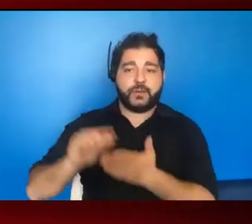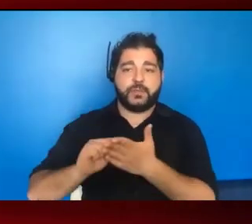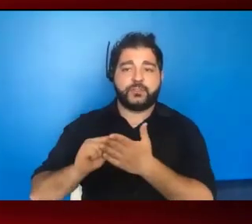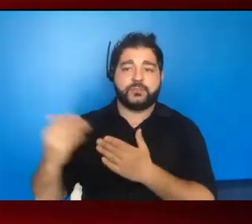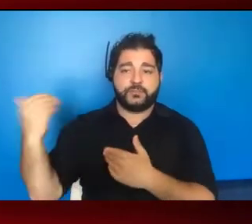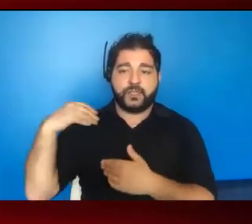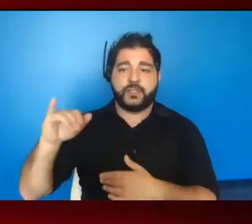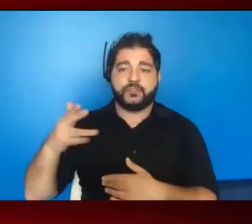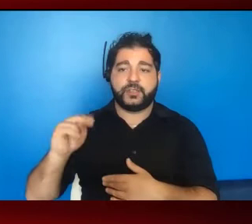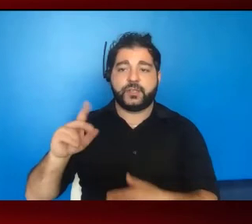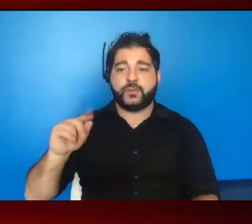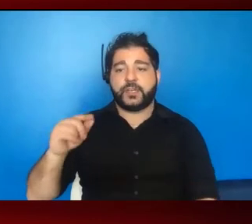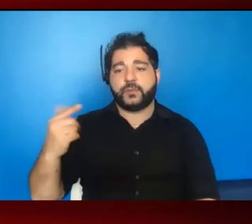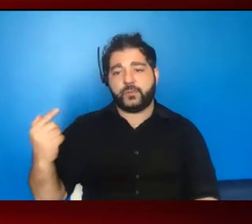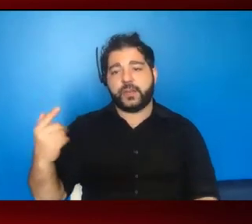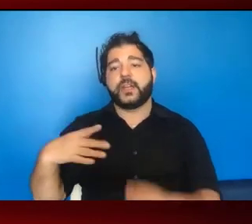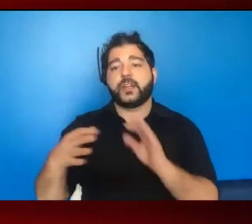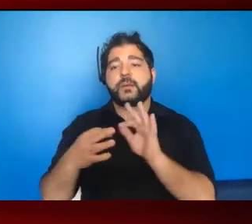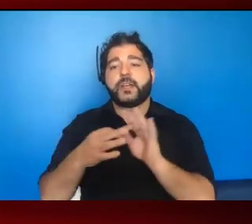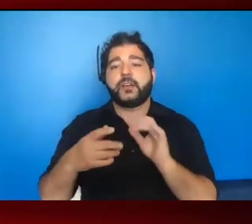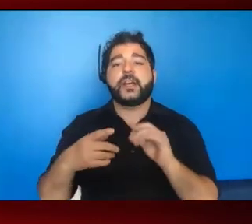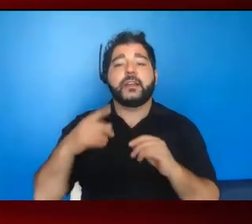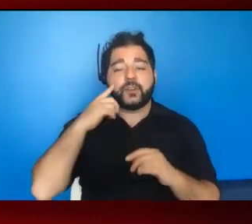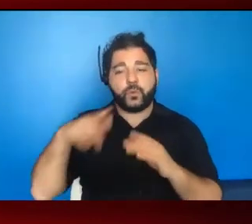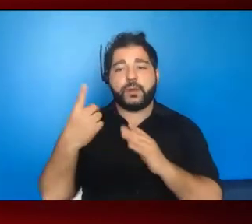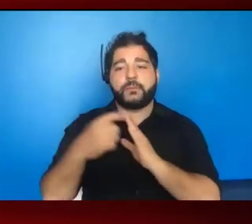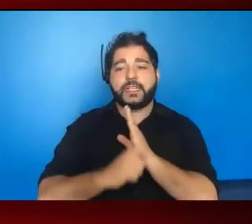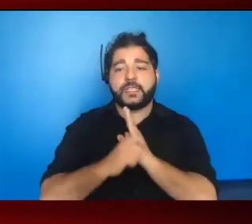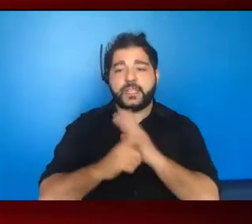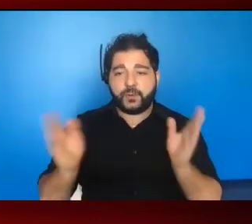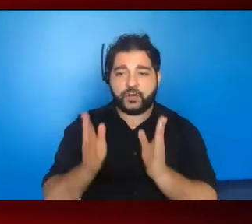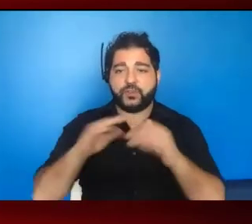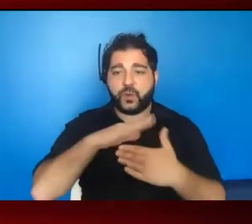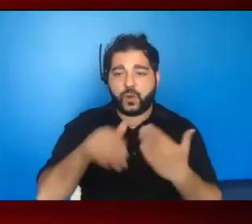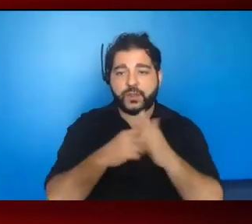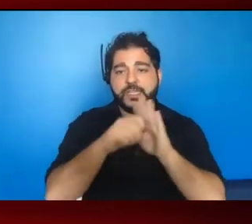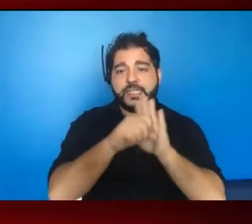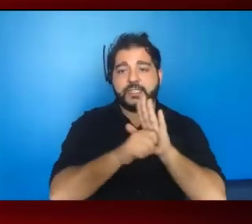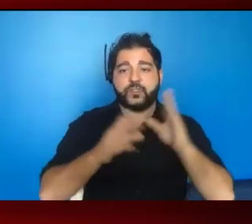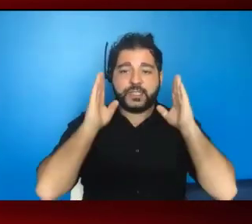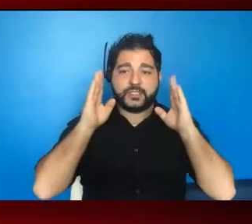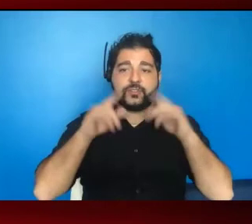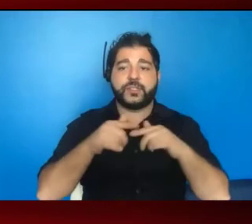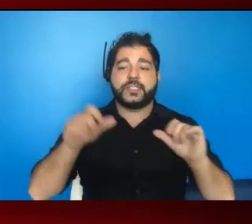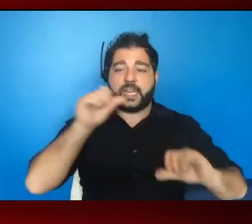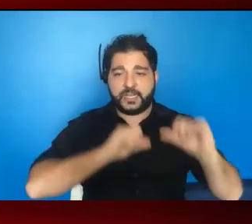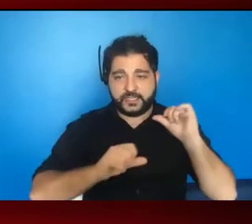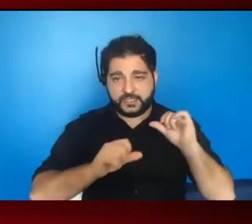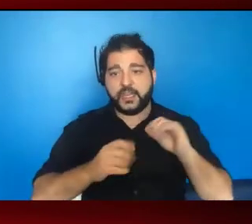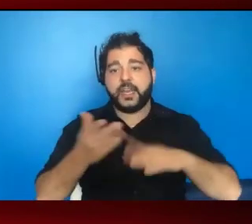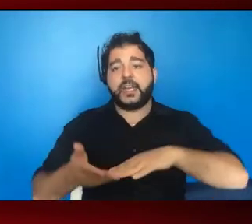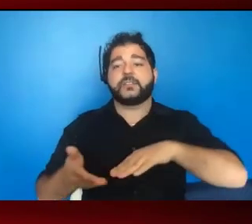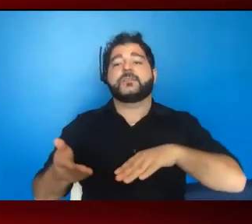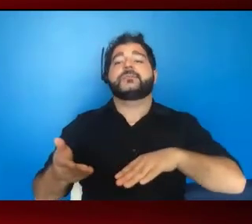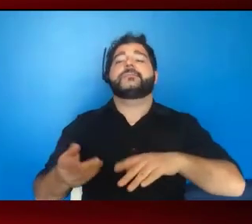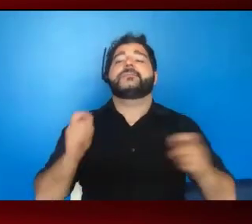2021 a commentary in Lancet that really encourages states to listen to the science and revise their laws